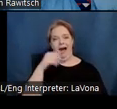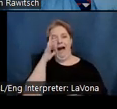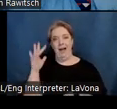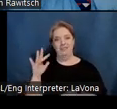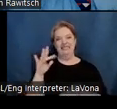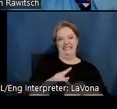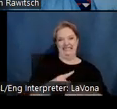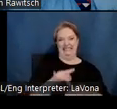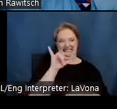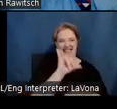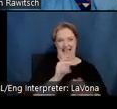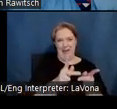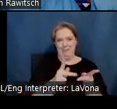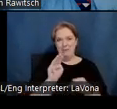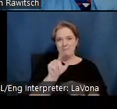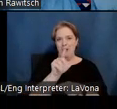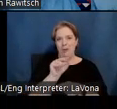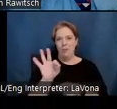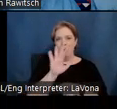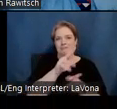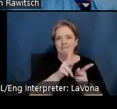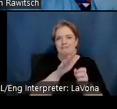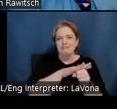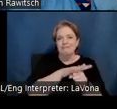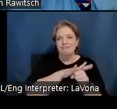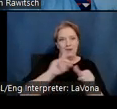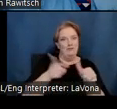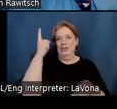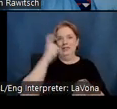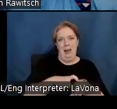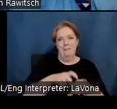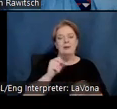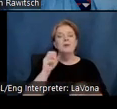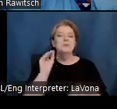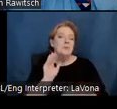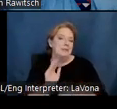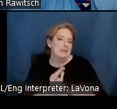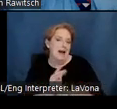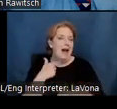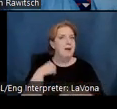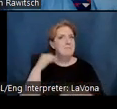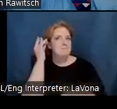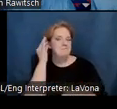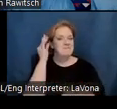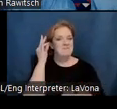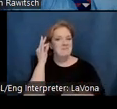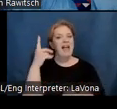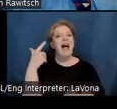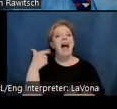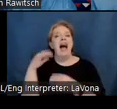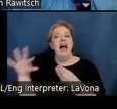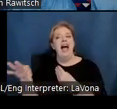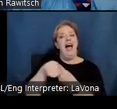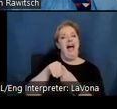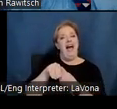the very, very first time. And so my wishlist this evening also highlights places Jim recommended to